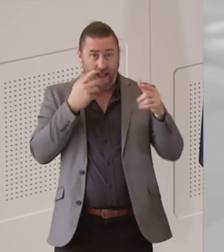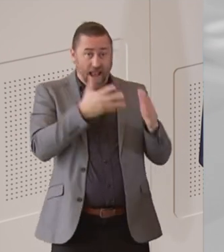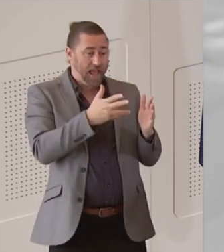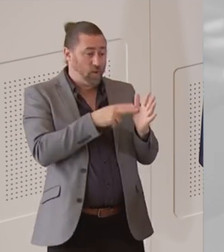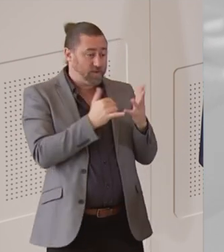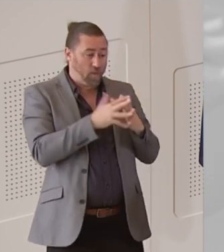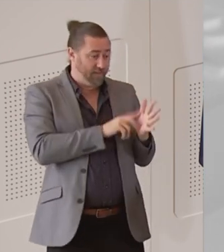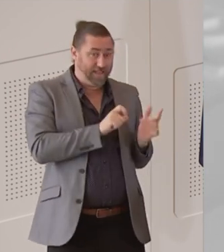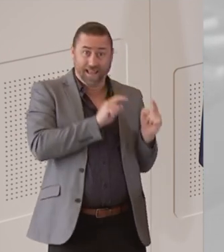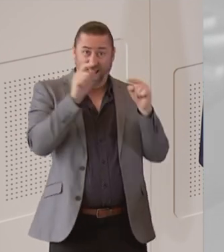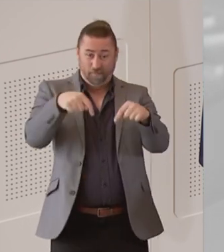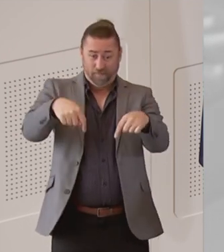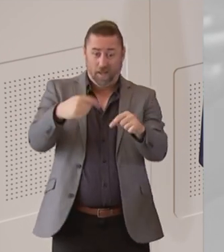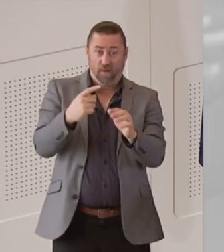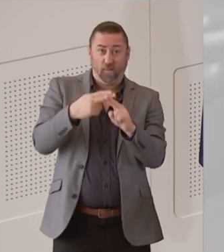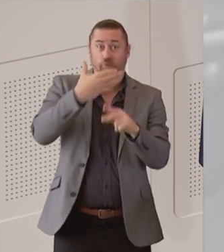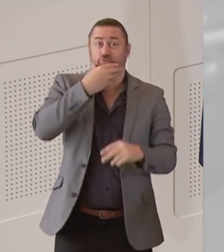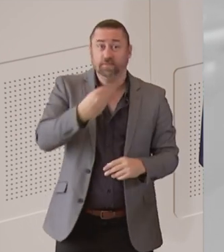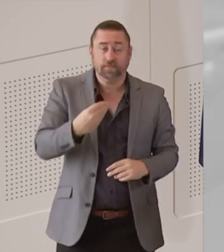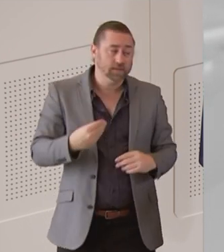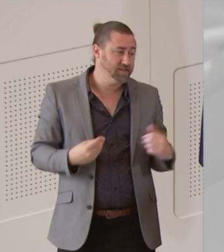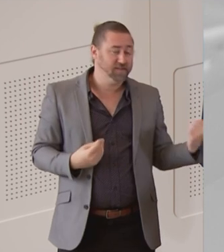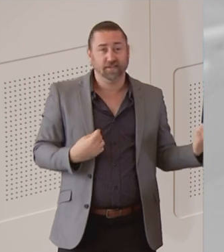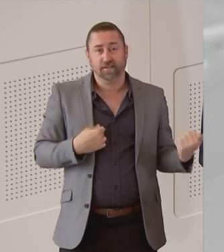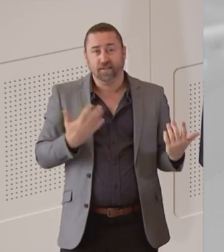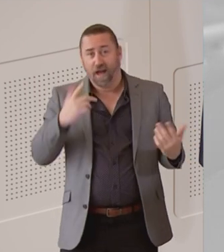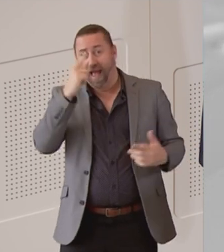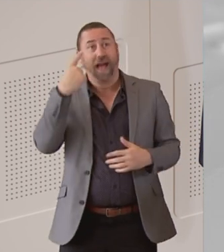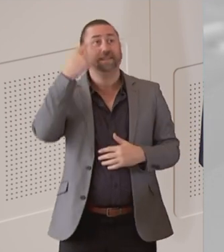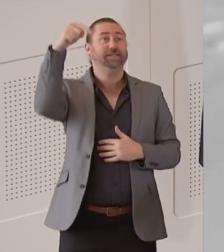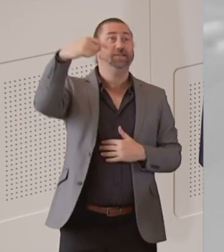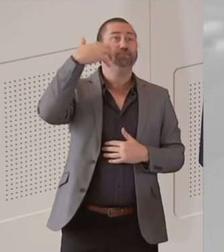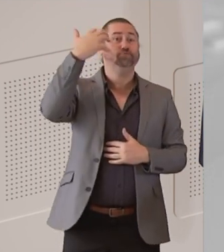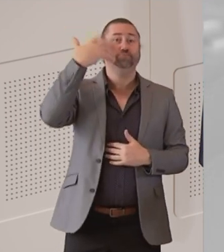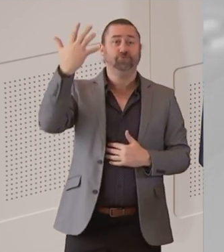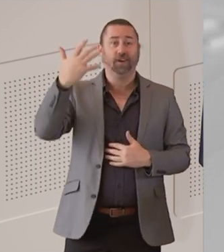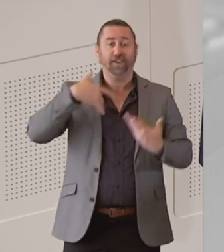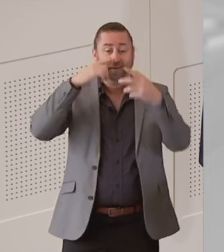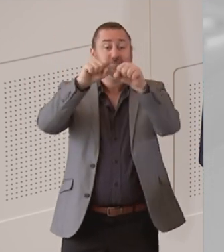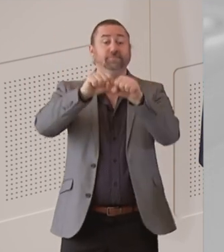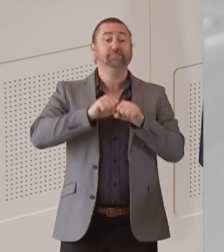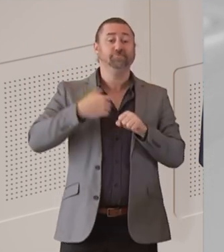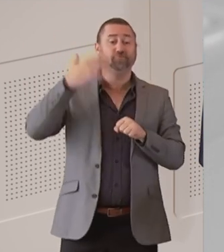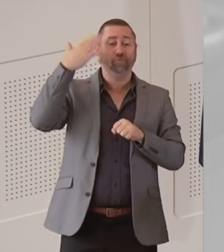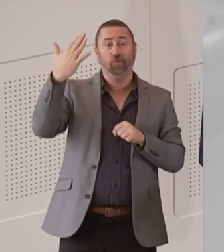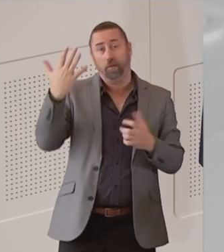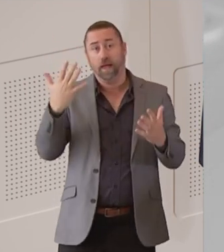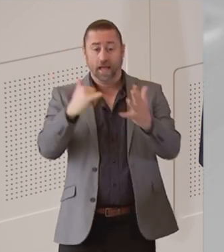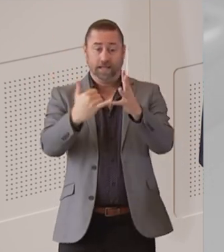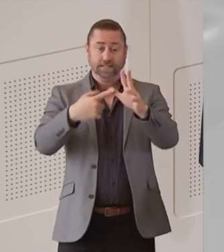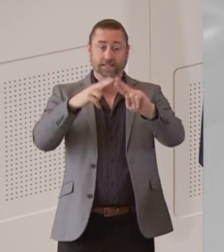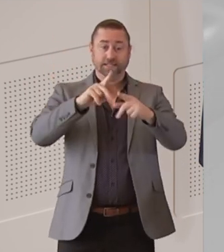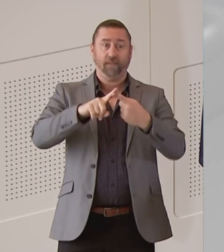crystal ball. I would love people to be able to travel, but we will do so when it's safe. If it is unsafe, it will not happen.